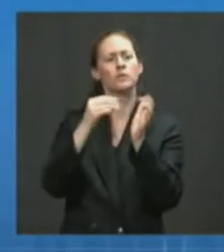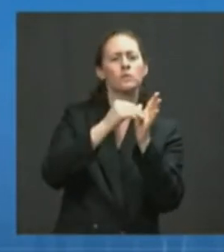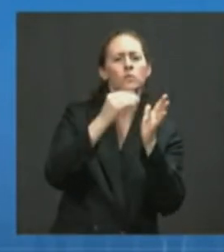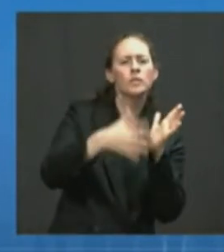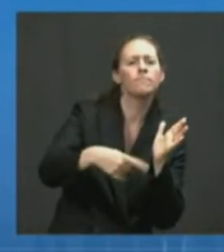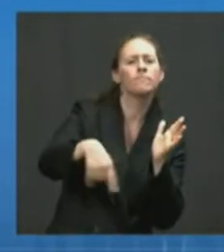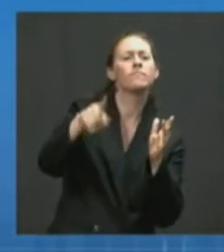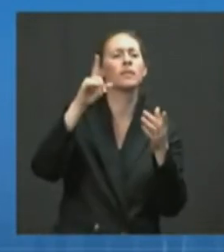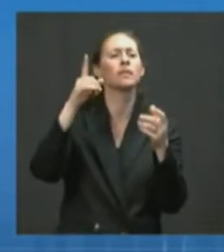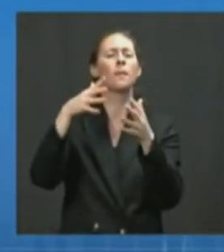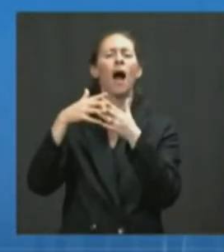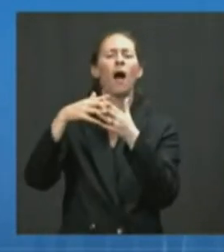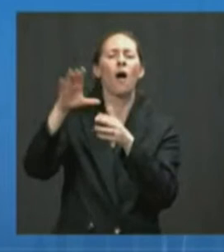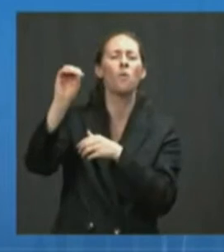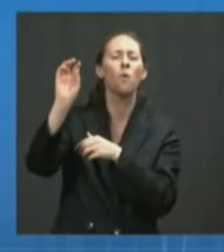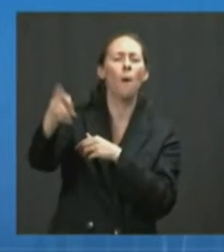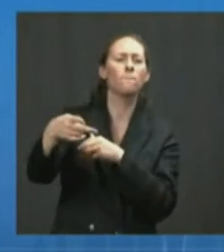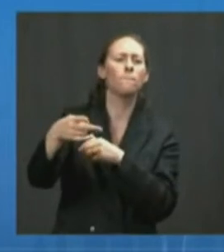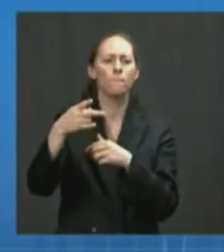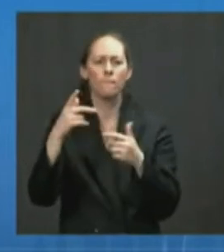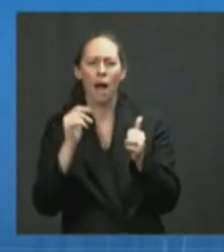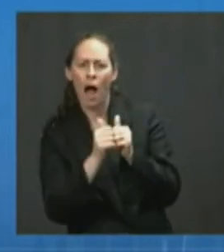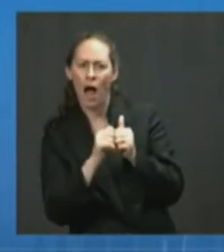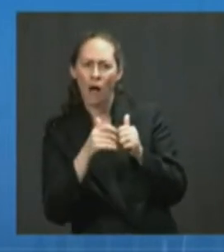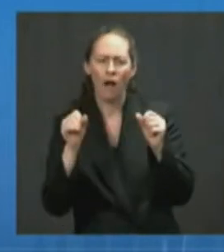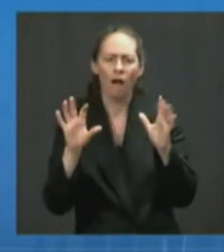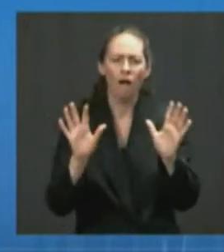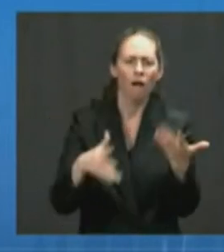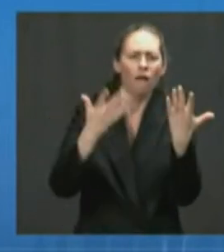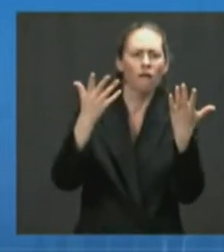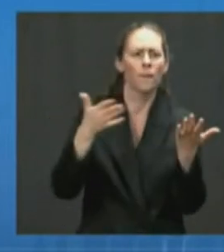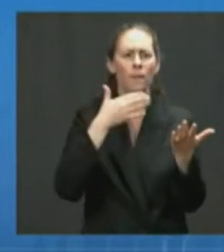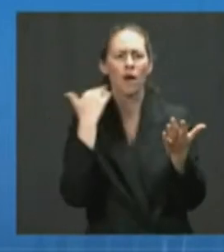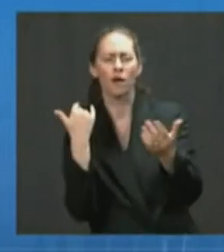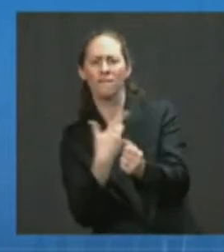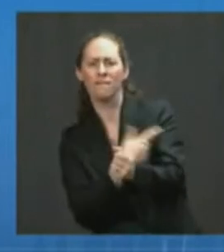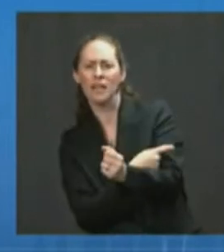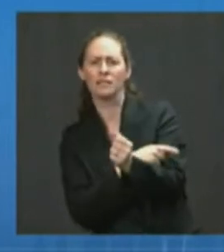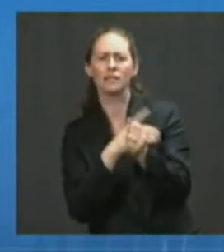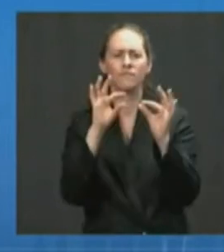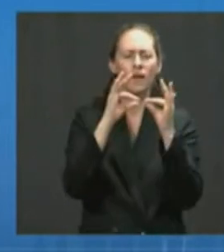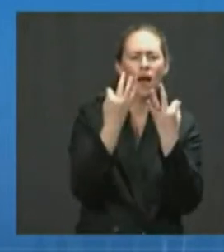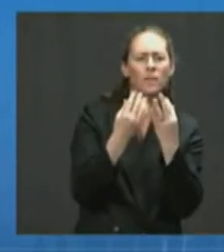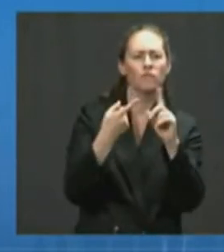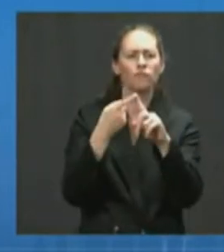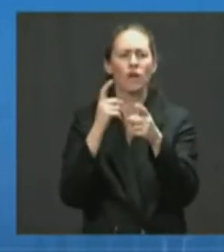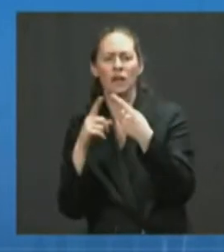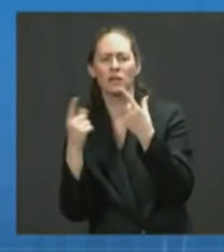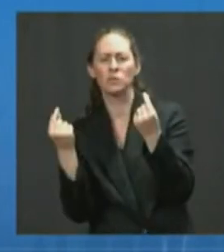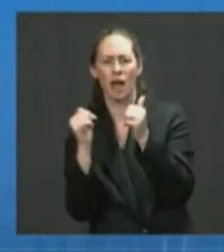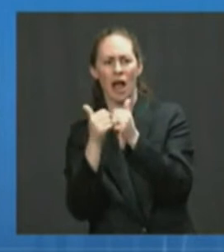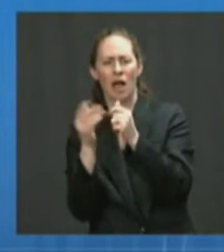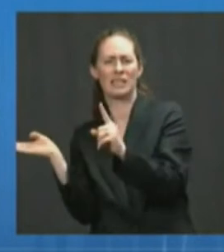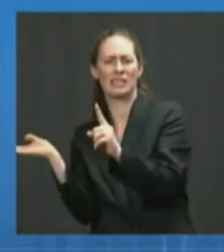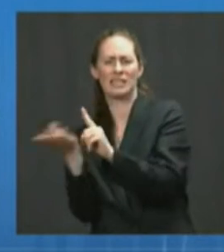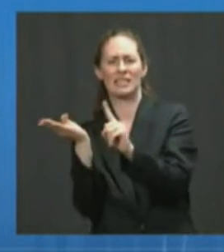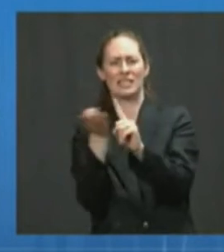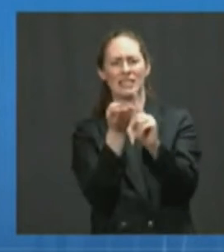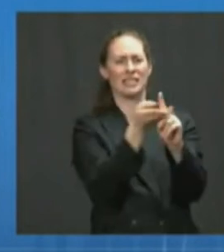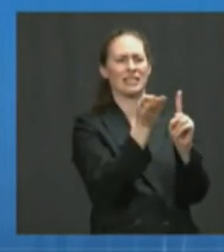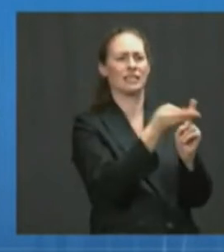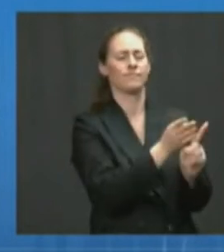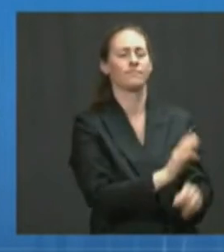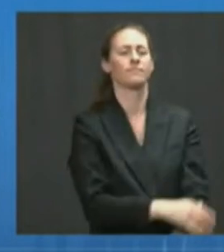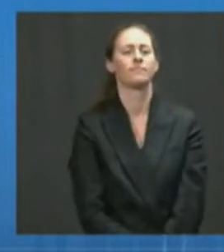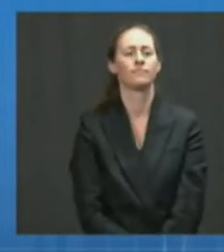from their peers about how they can talk about vaccines with their friends and family and community members. And we're working with platforms like Twitch to